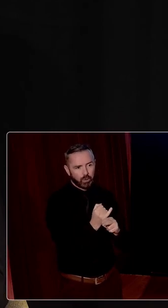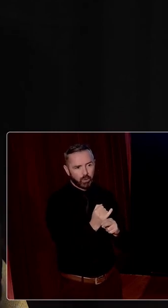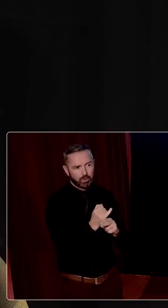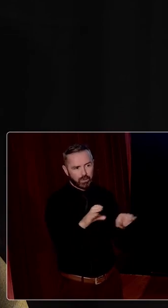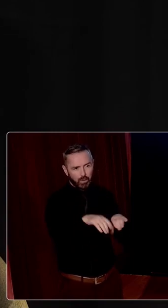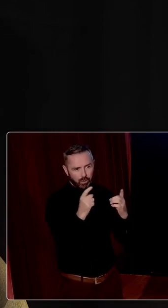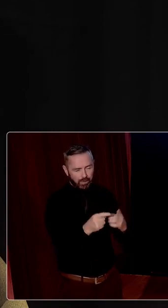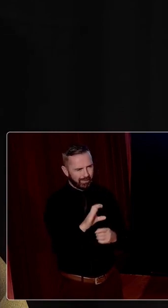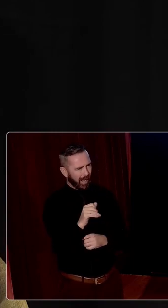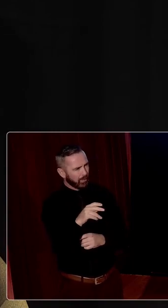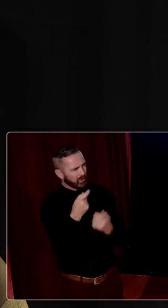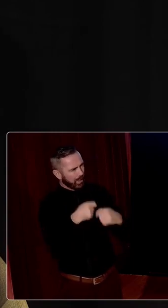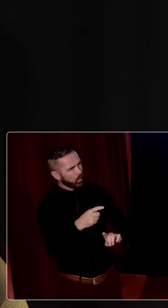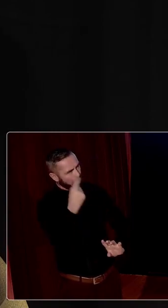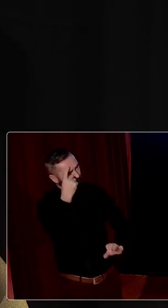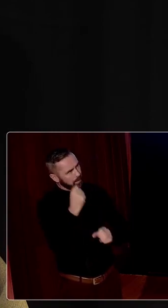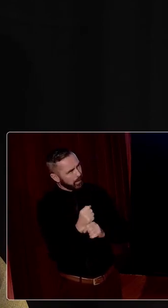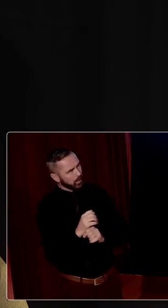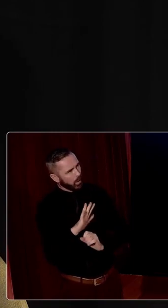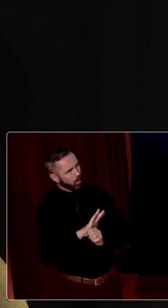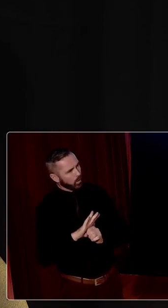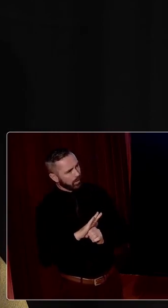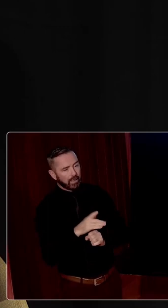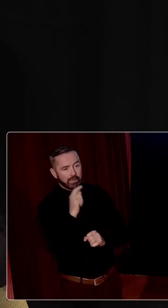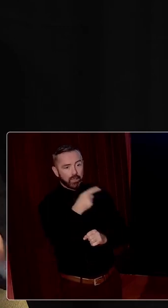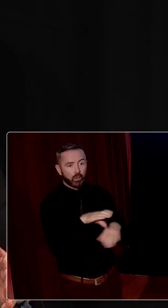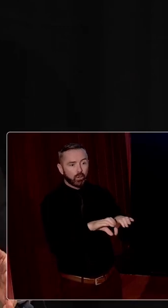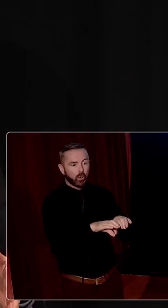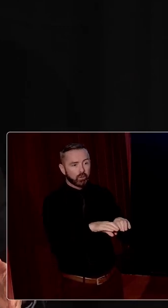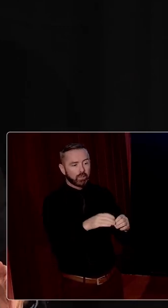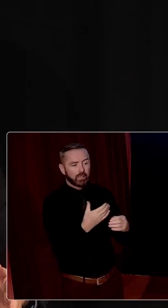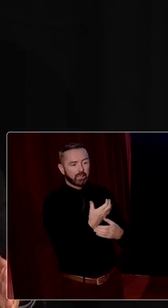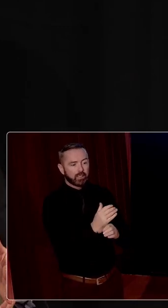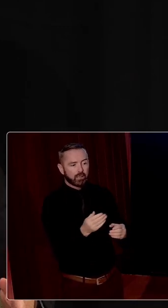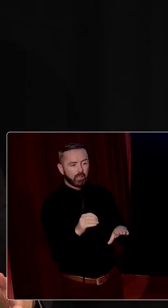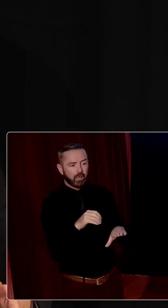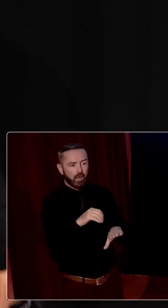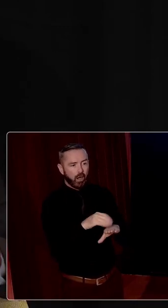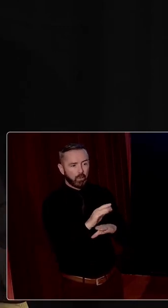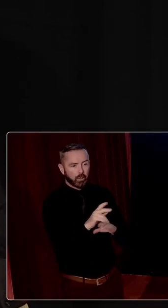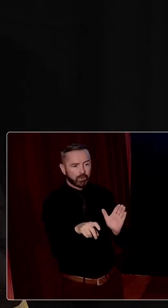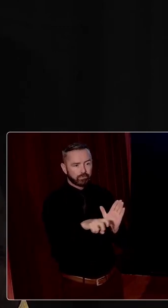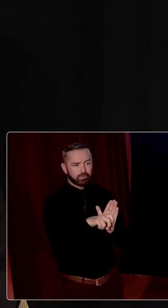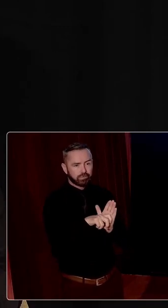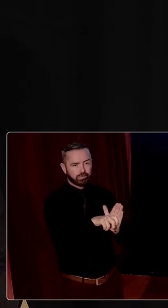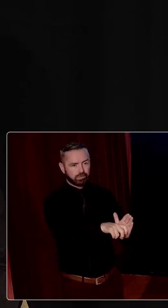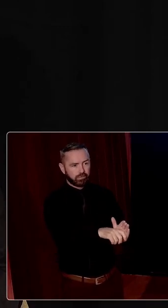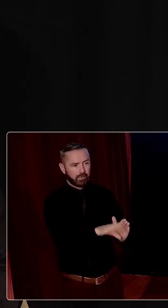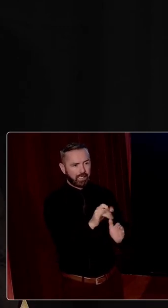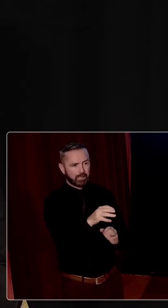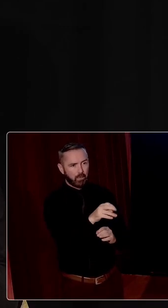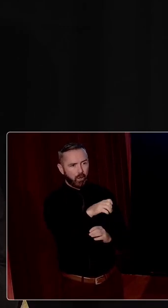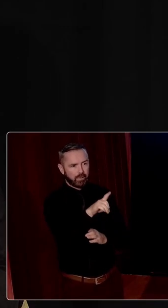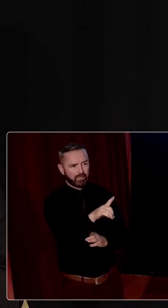Town, which is one I can think of locally. Um, no, you're closing and you're getting, kids are getting on the bus and they're going to the, going to school in Castle Pollard. That wasn't an